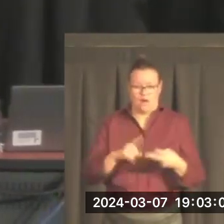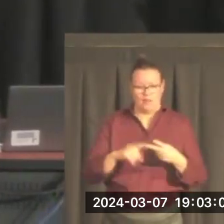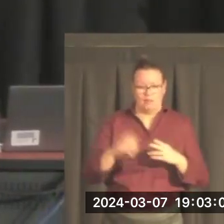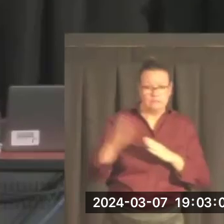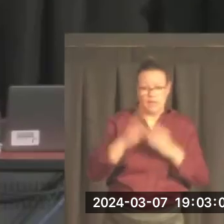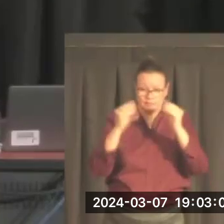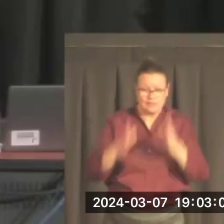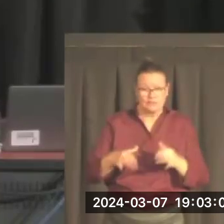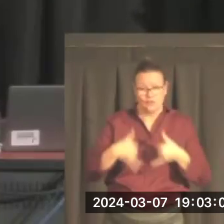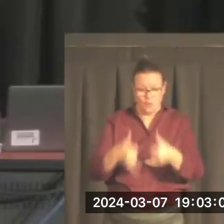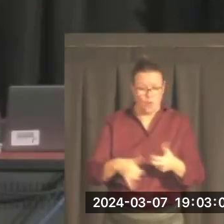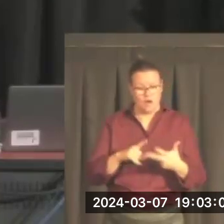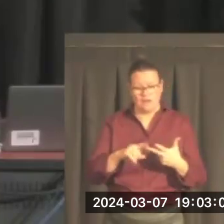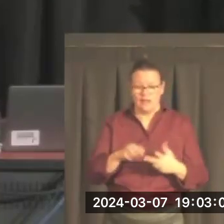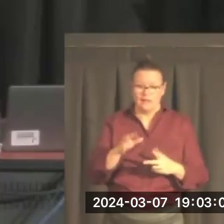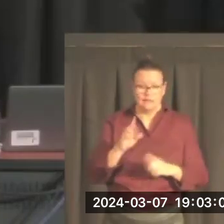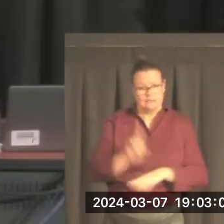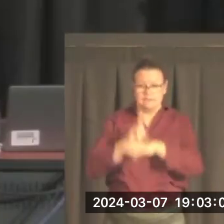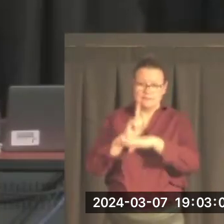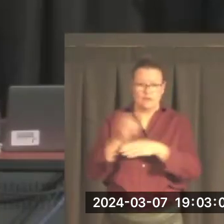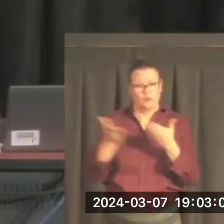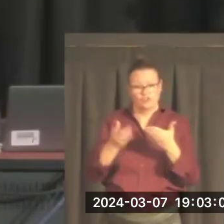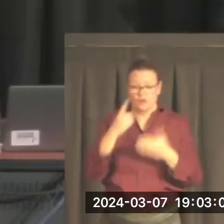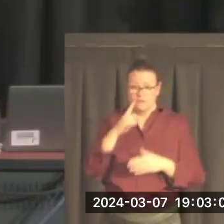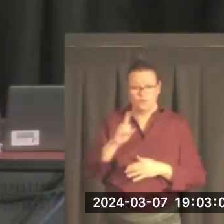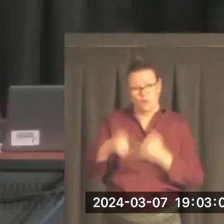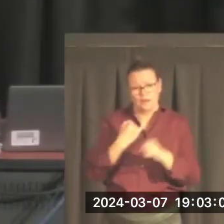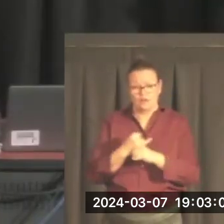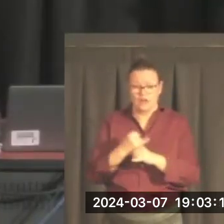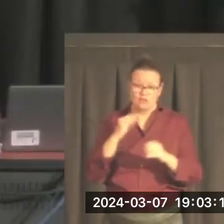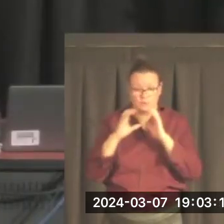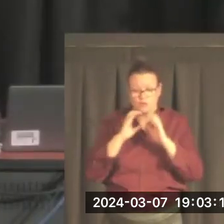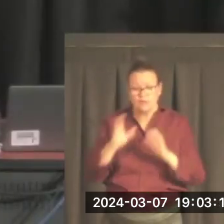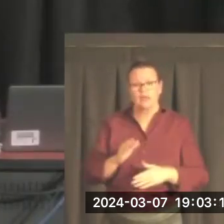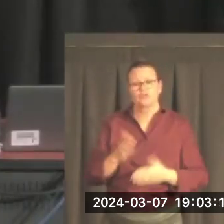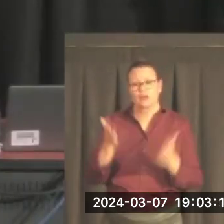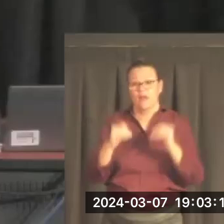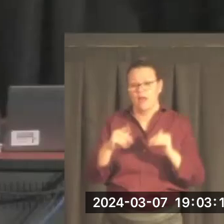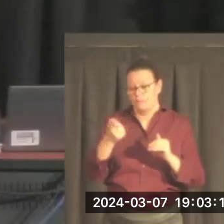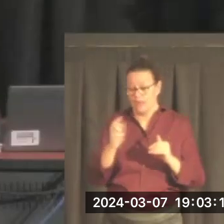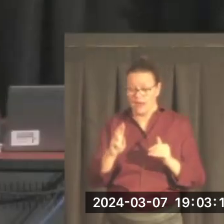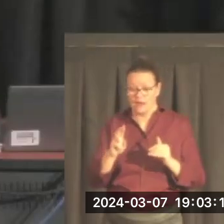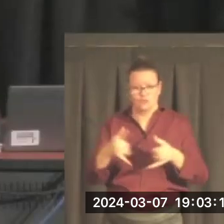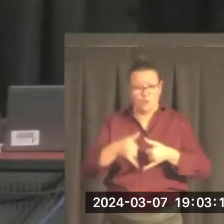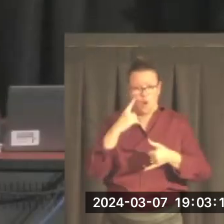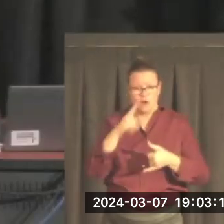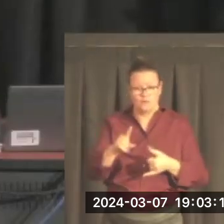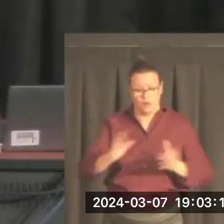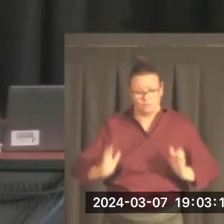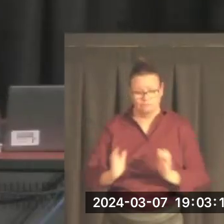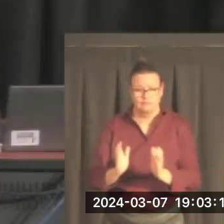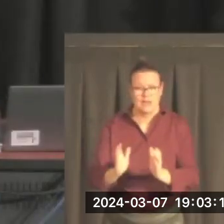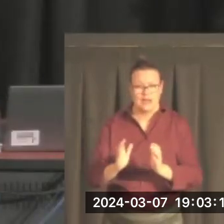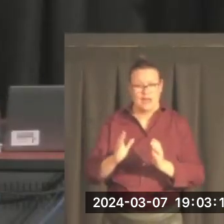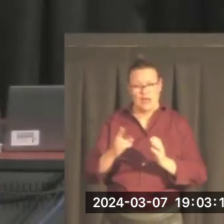Service to International Education Award, the Panzer Award for Fostering Humane Learning, the Montana Professor